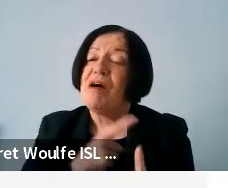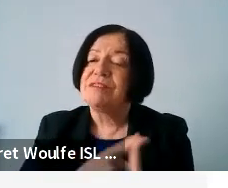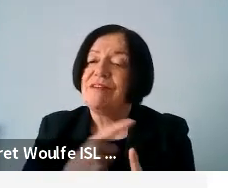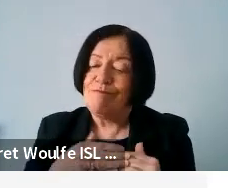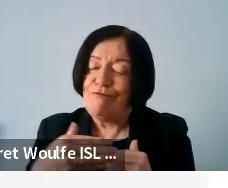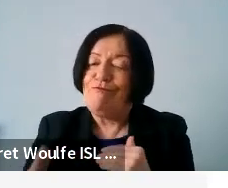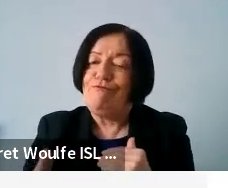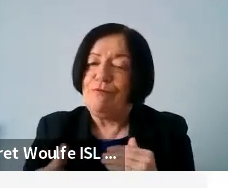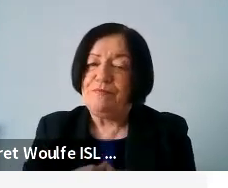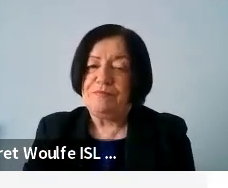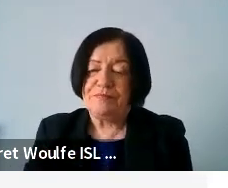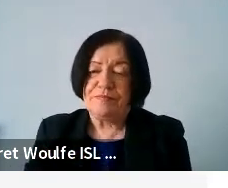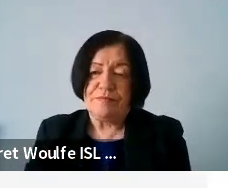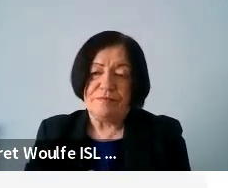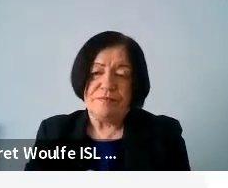term.